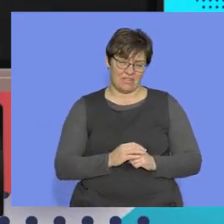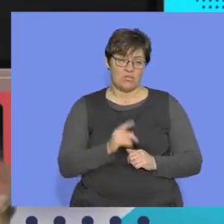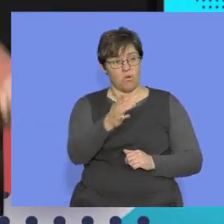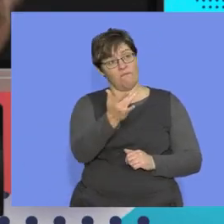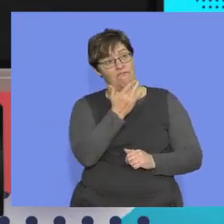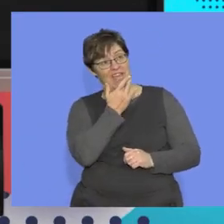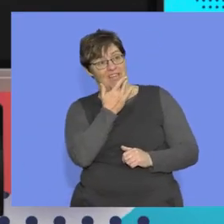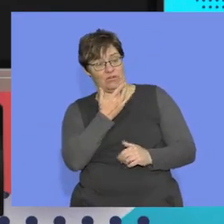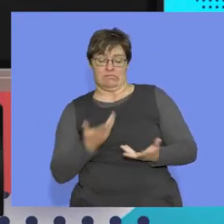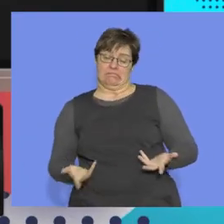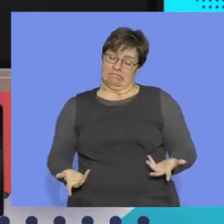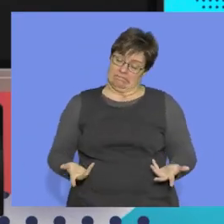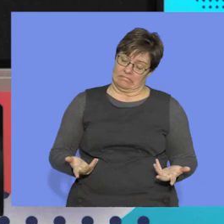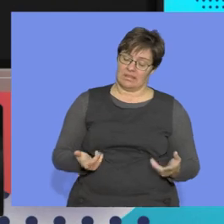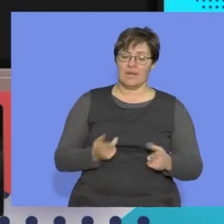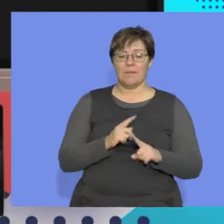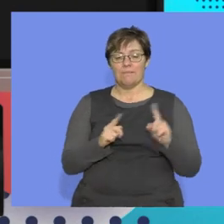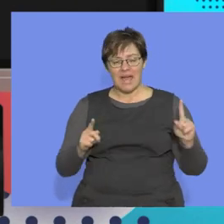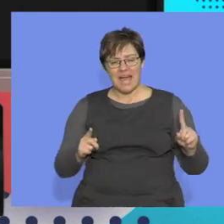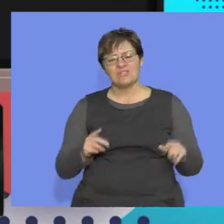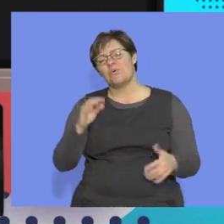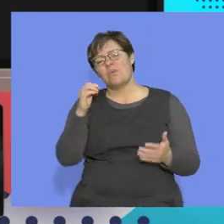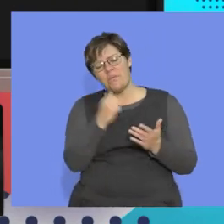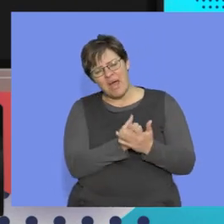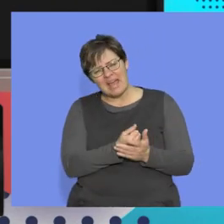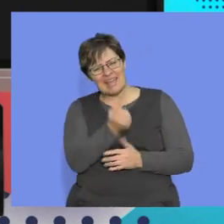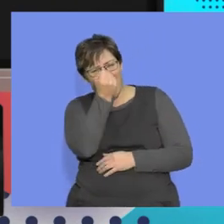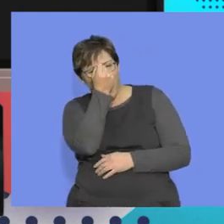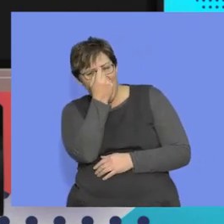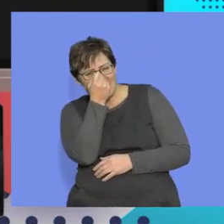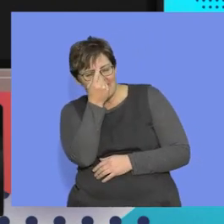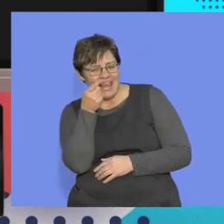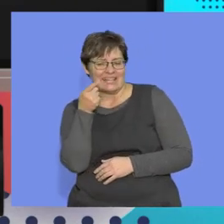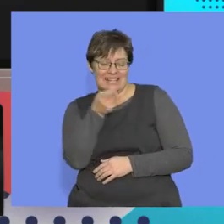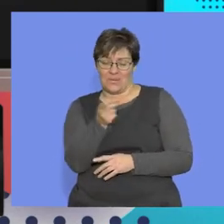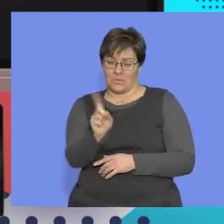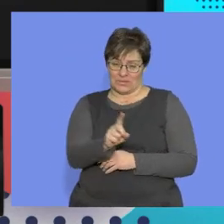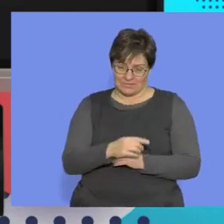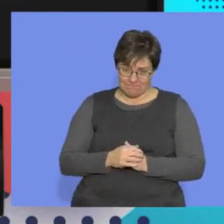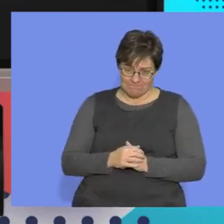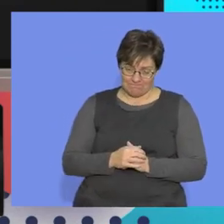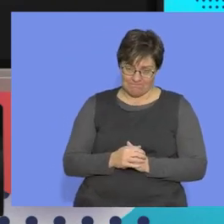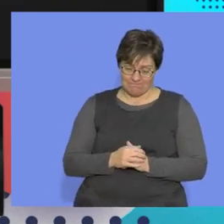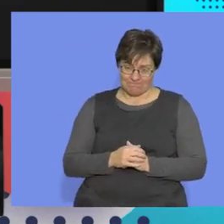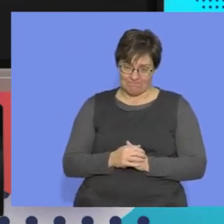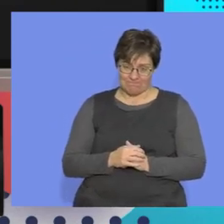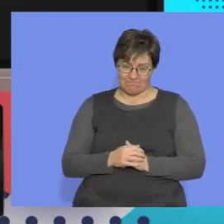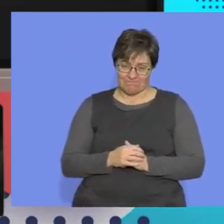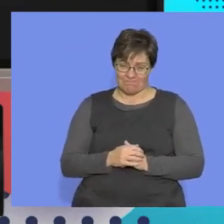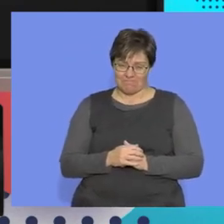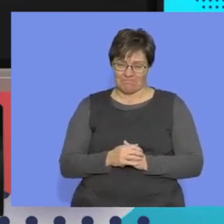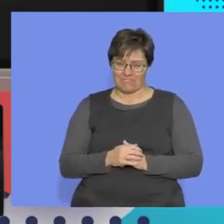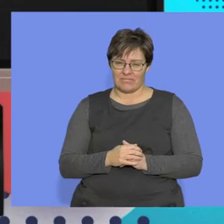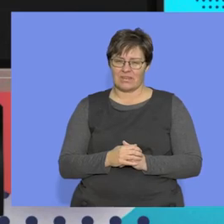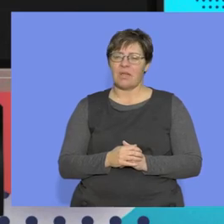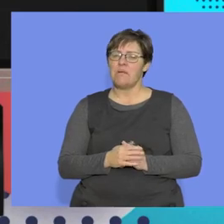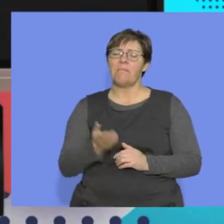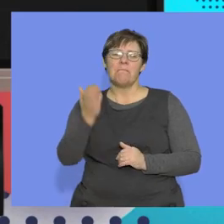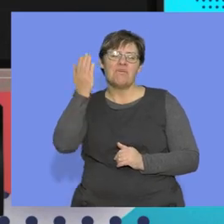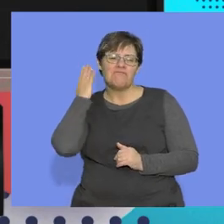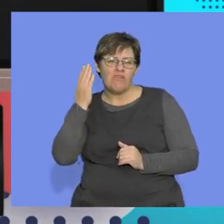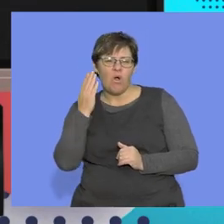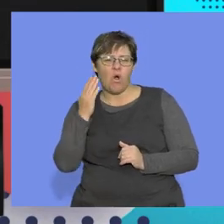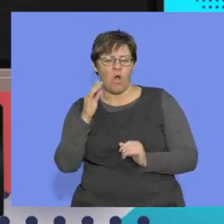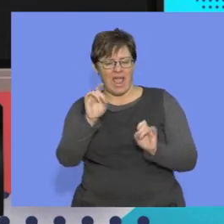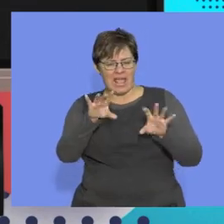section, and I know it's not always your favorite one, but you do have to have that understanding of it, all right, to be it, go past,